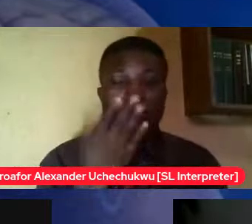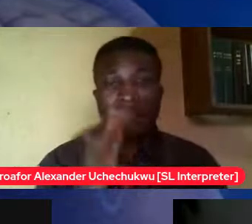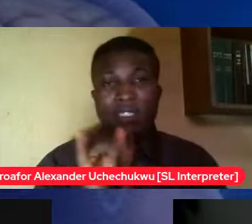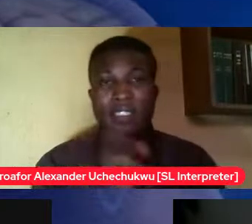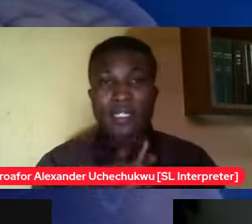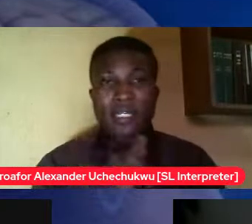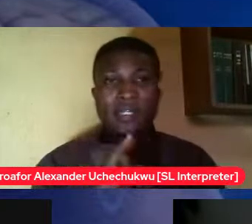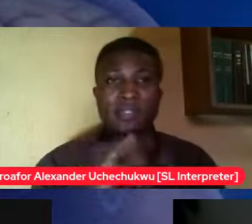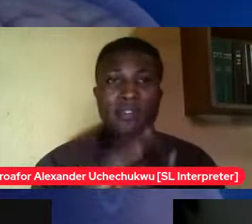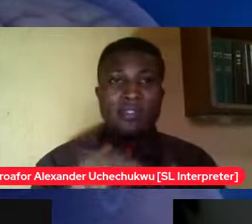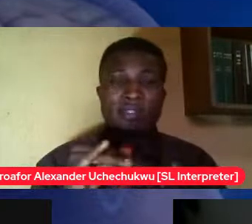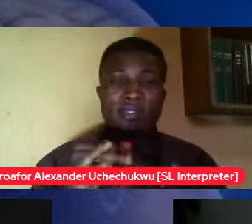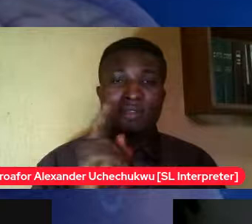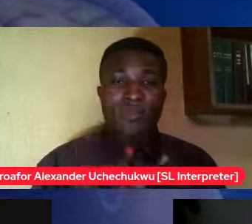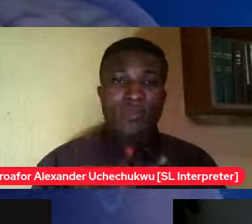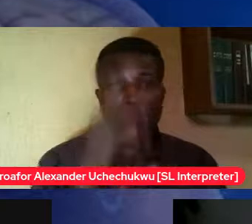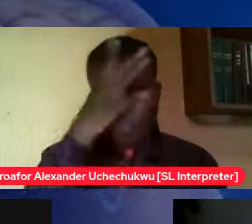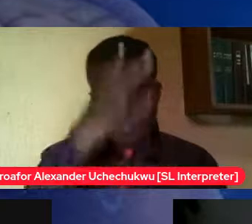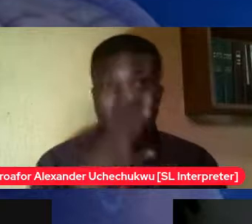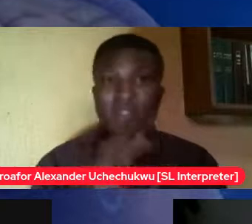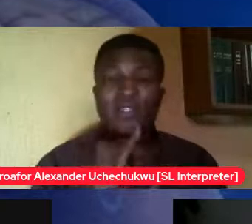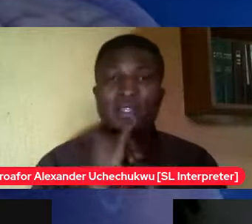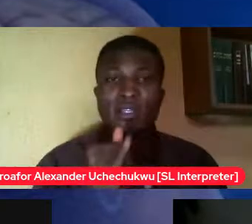control thank you especially